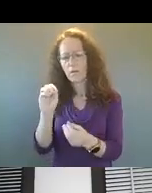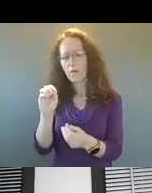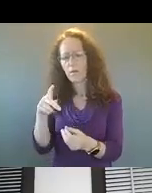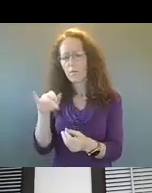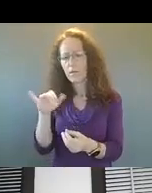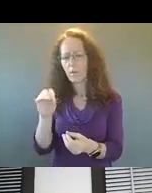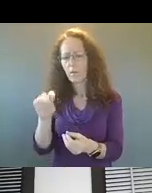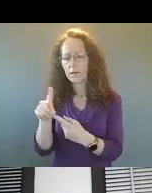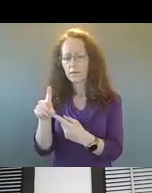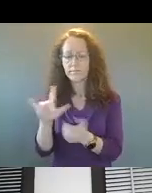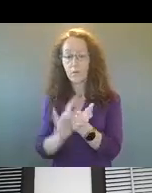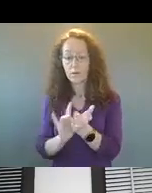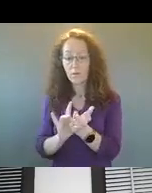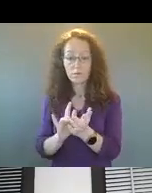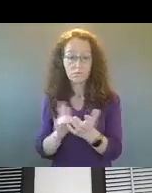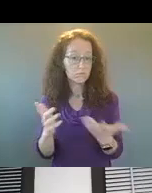Director Cotton?